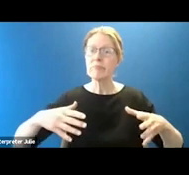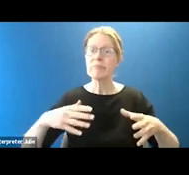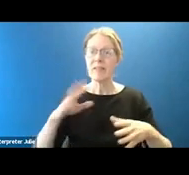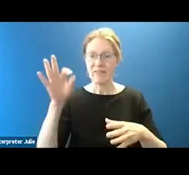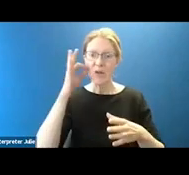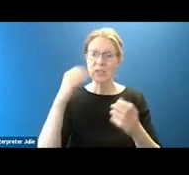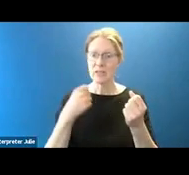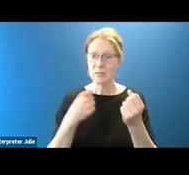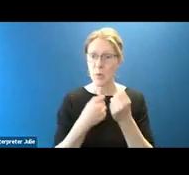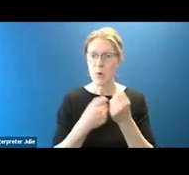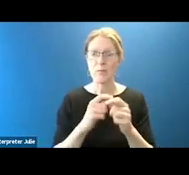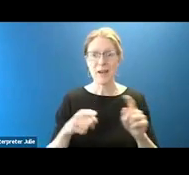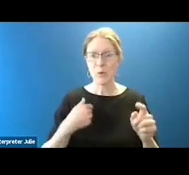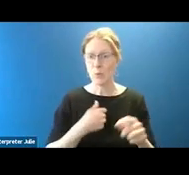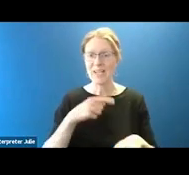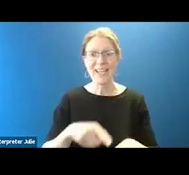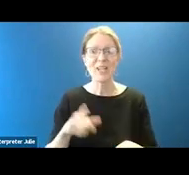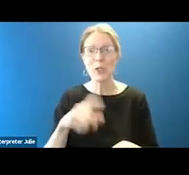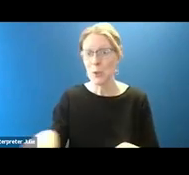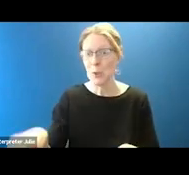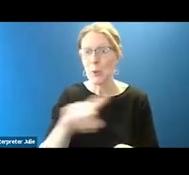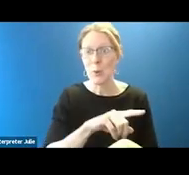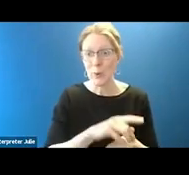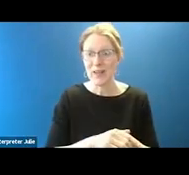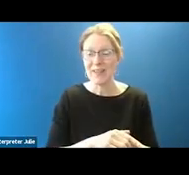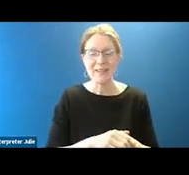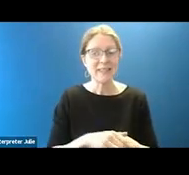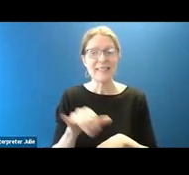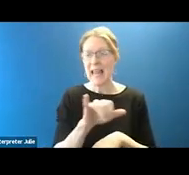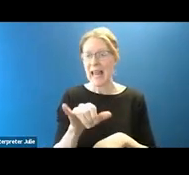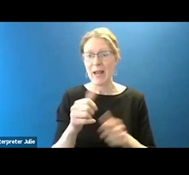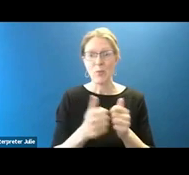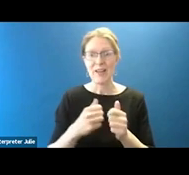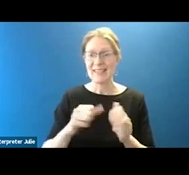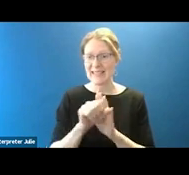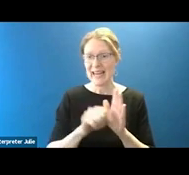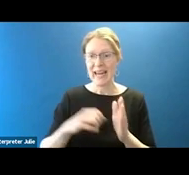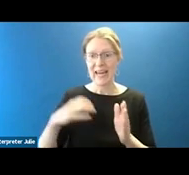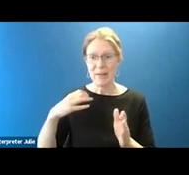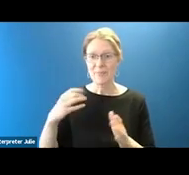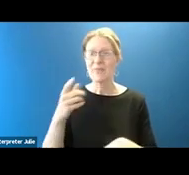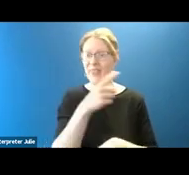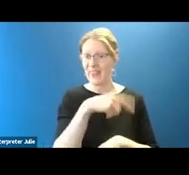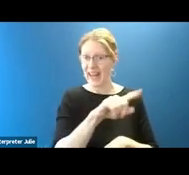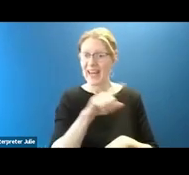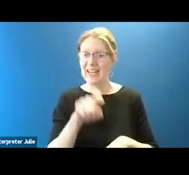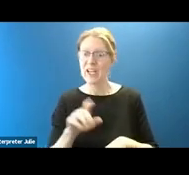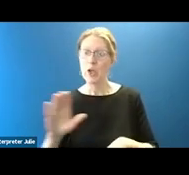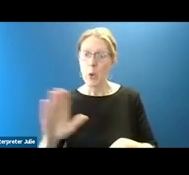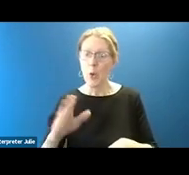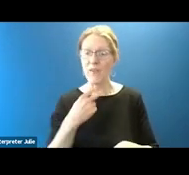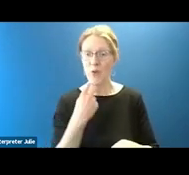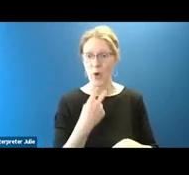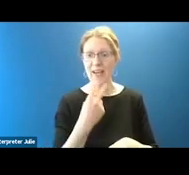same goes for our state captains who also need your voice when advocating at the state level. So make sure you are